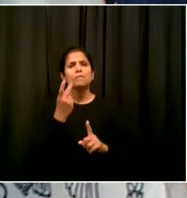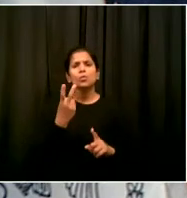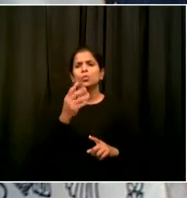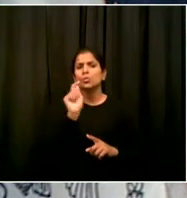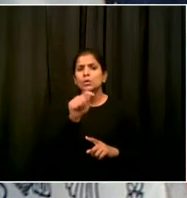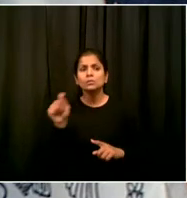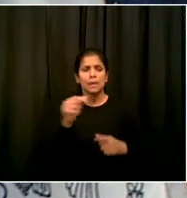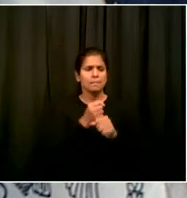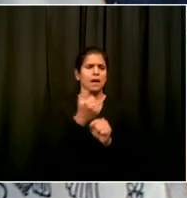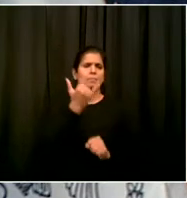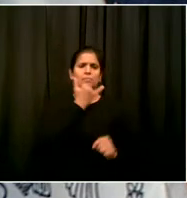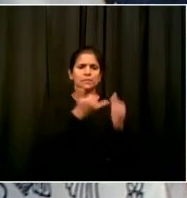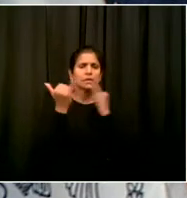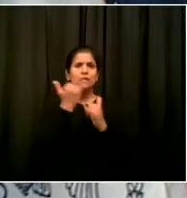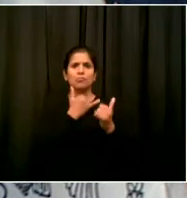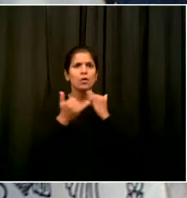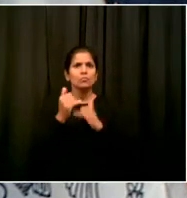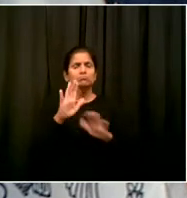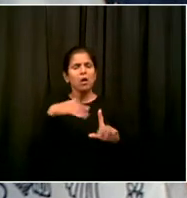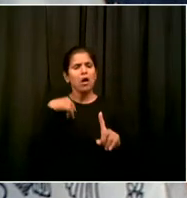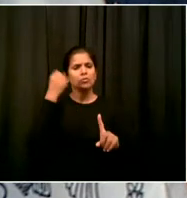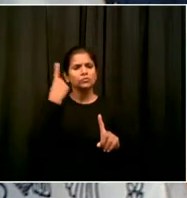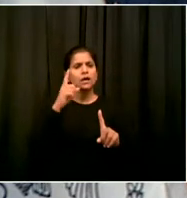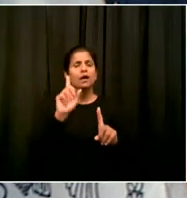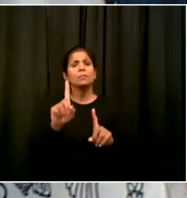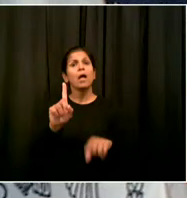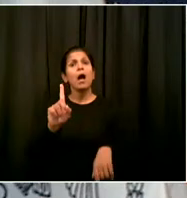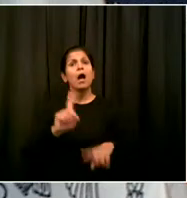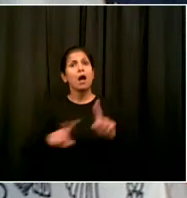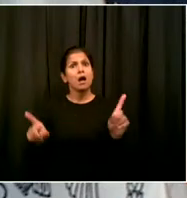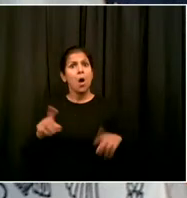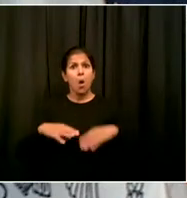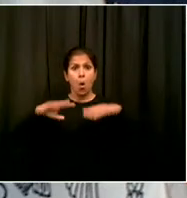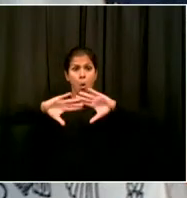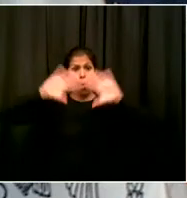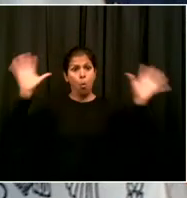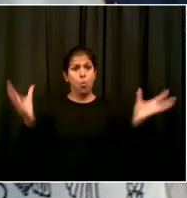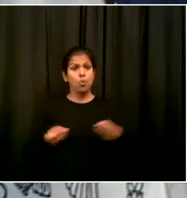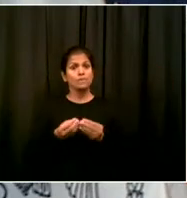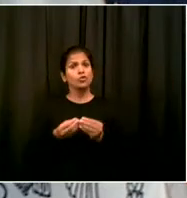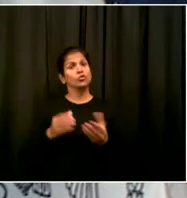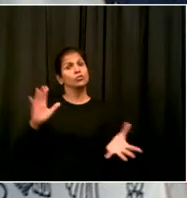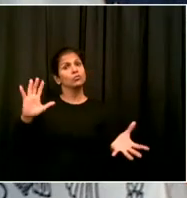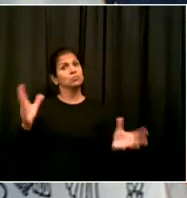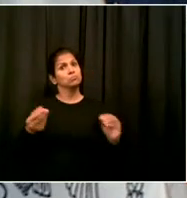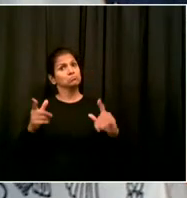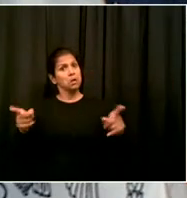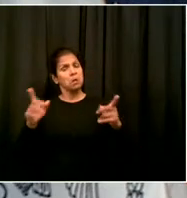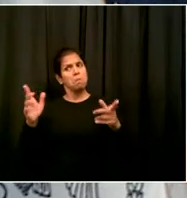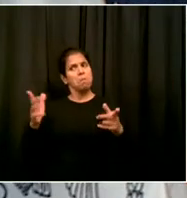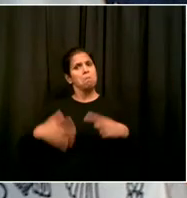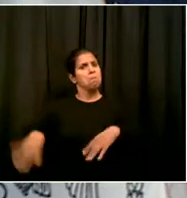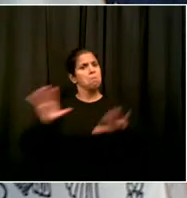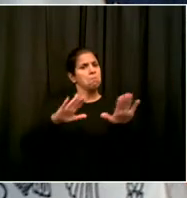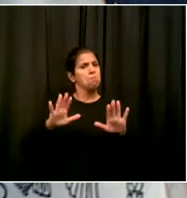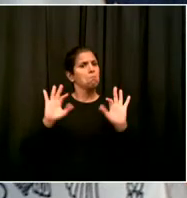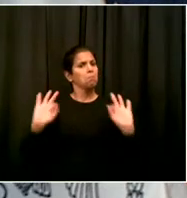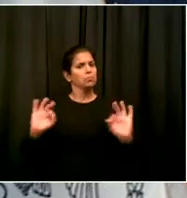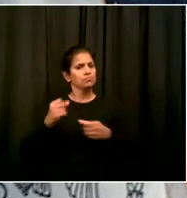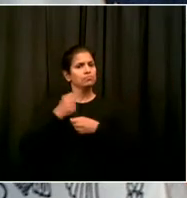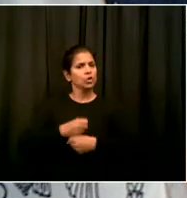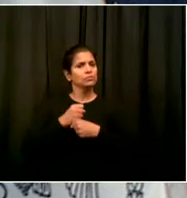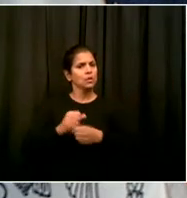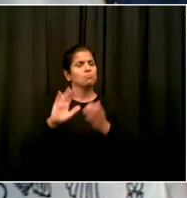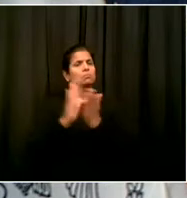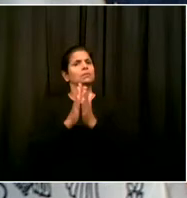by the NYPD. We want to learn from May and June, though, how to do things better, how to listen to